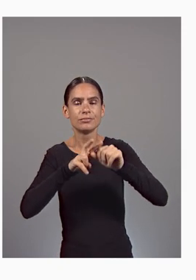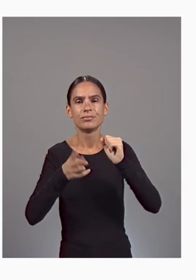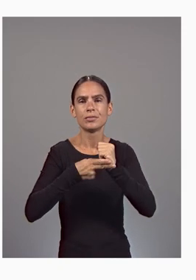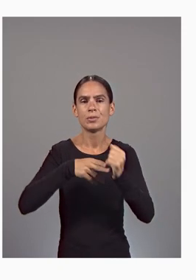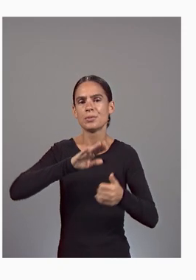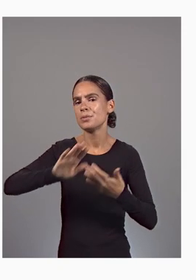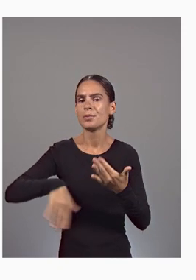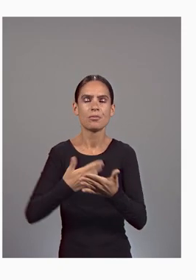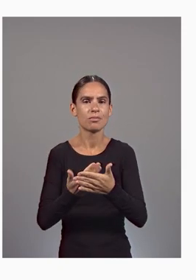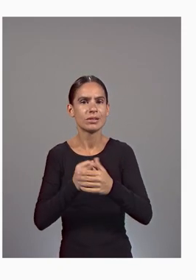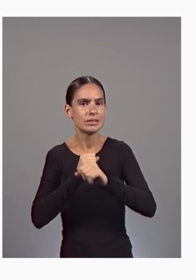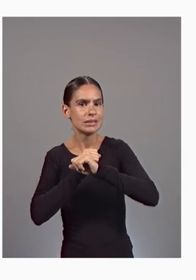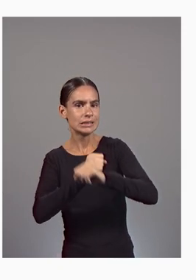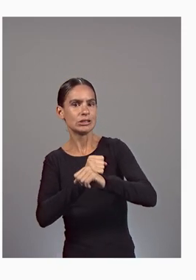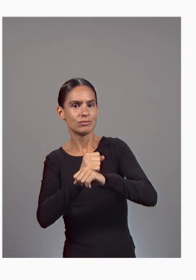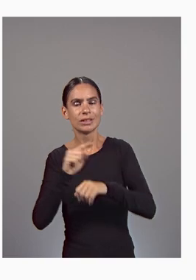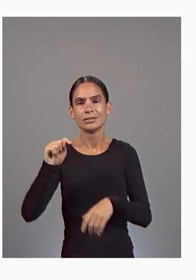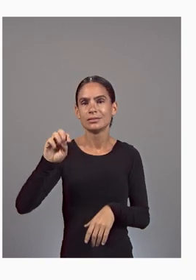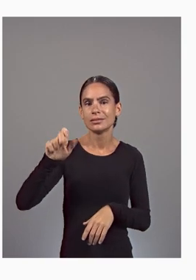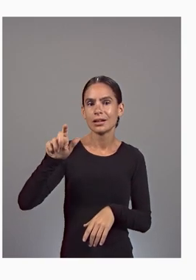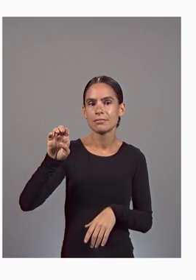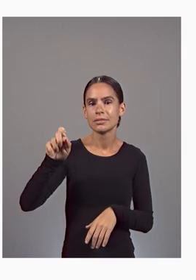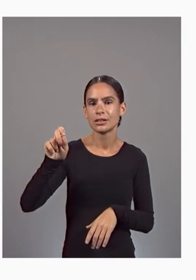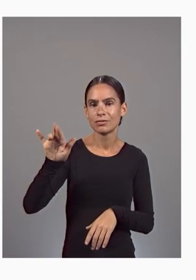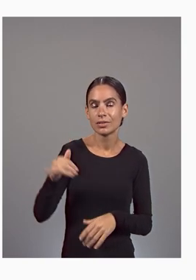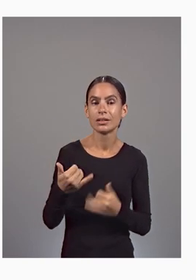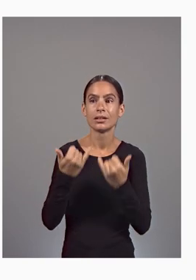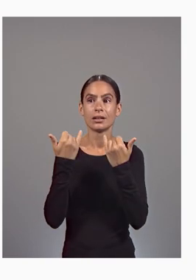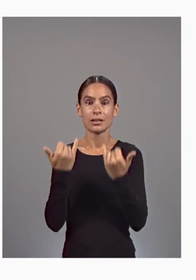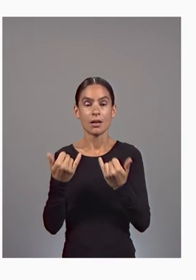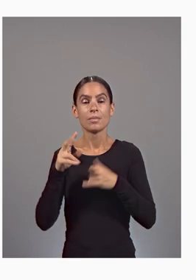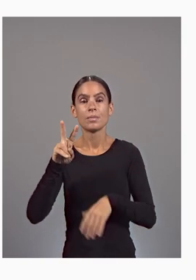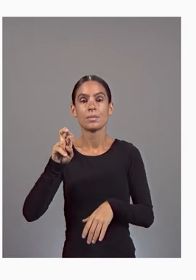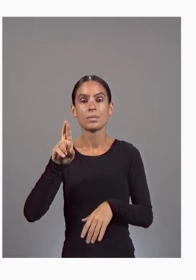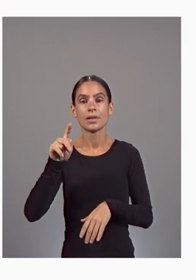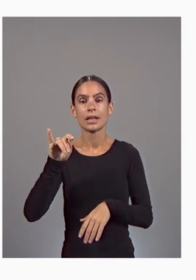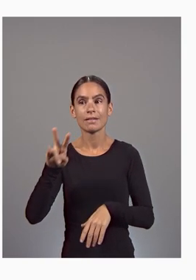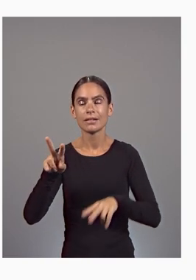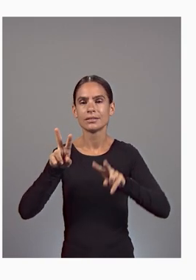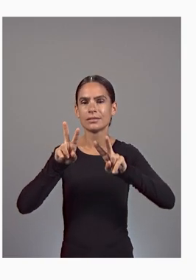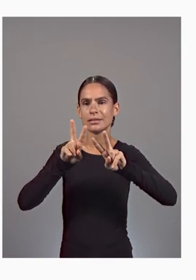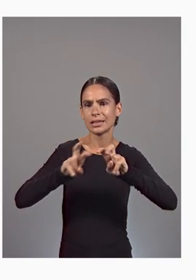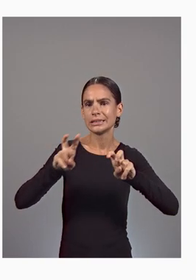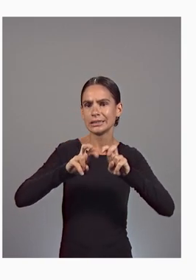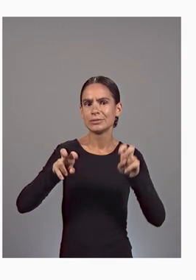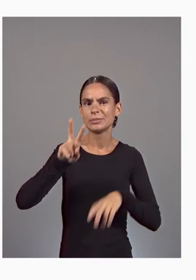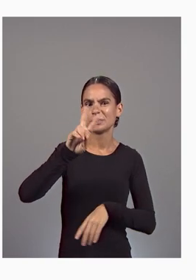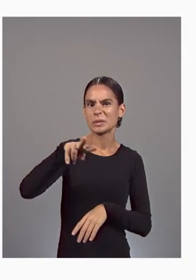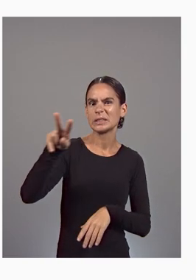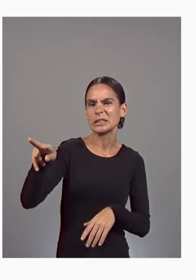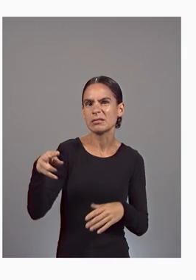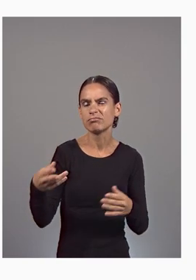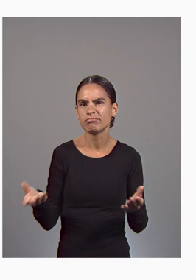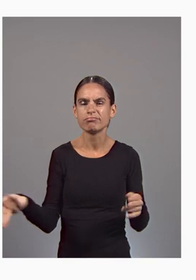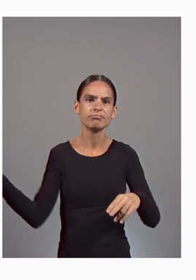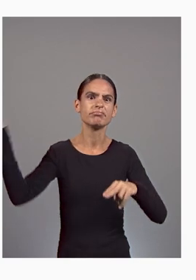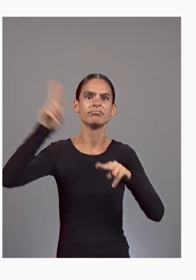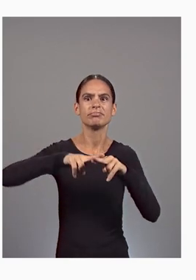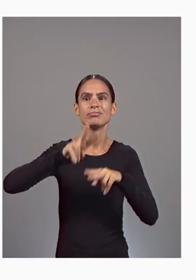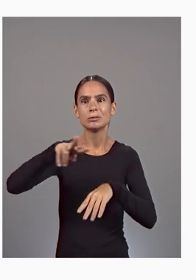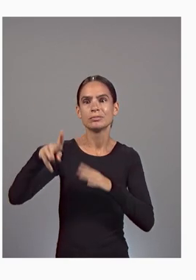security telemetry. Vertiv now analyzes 22 times more security data,